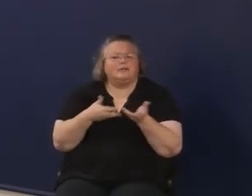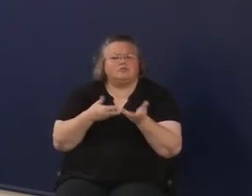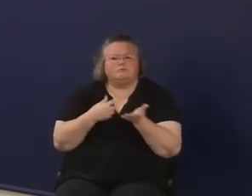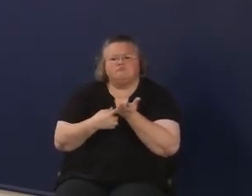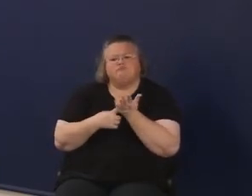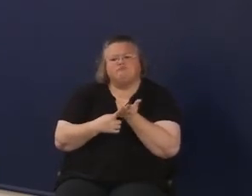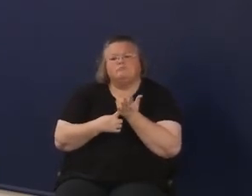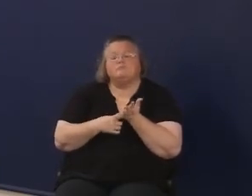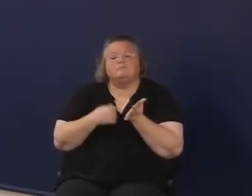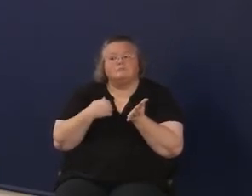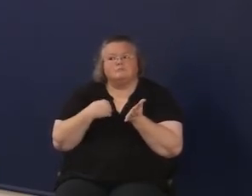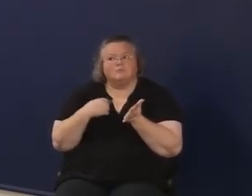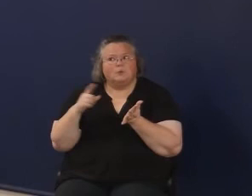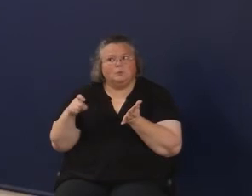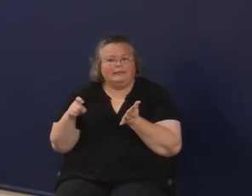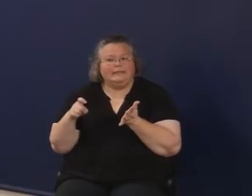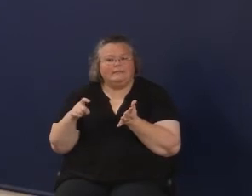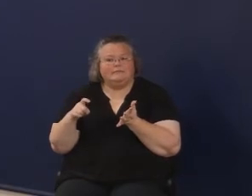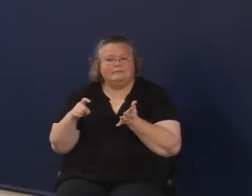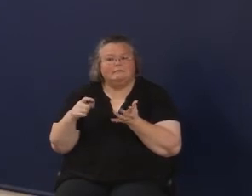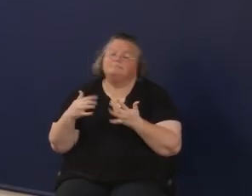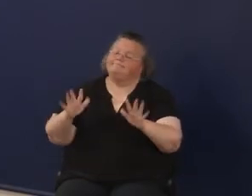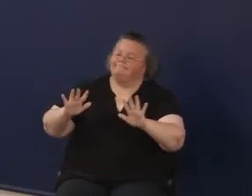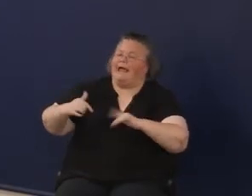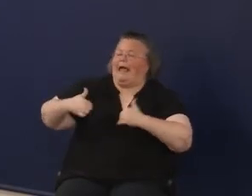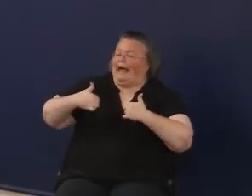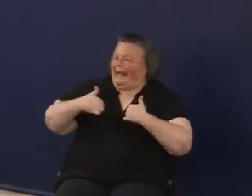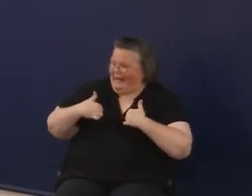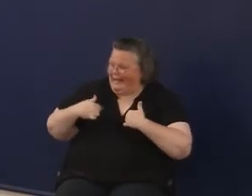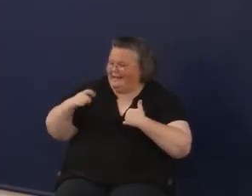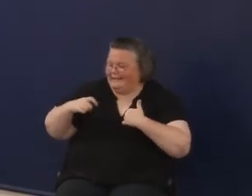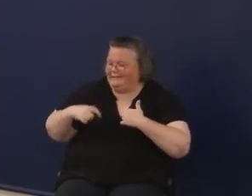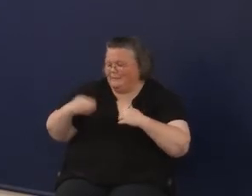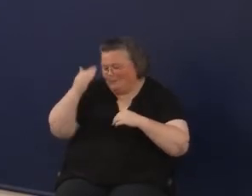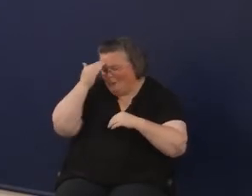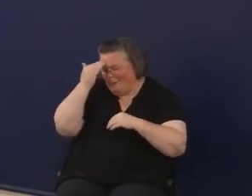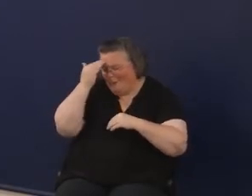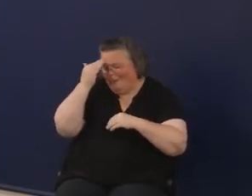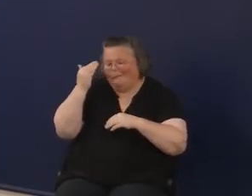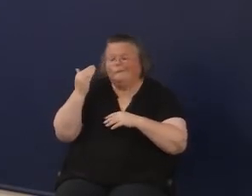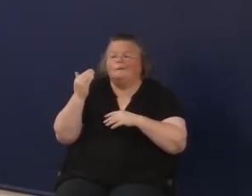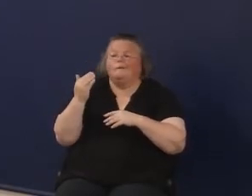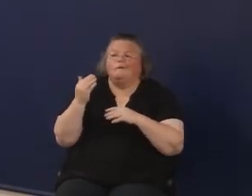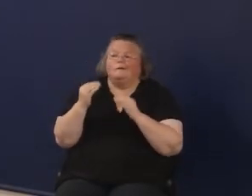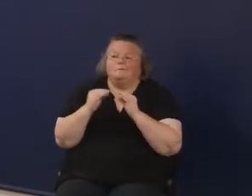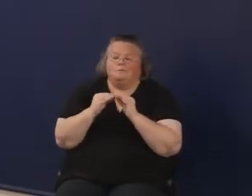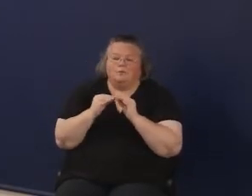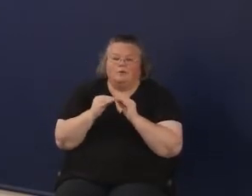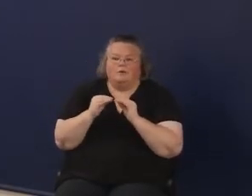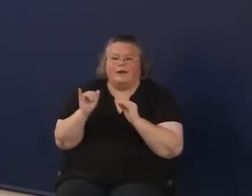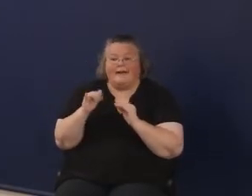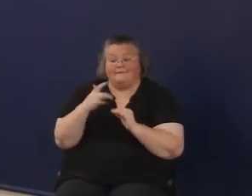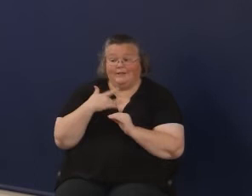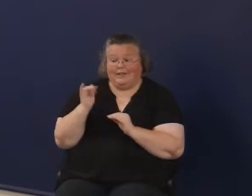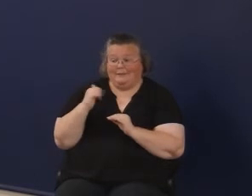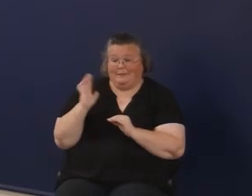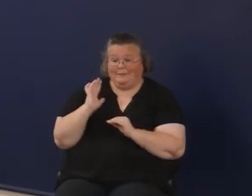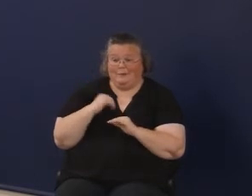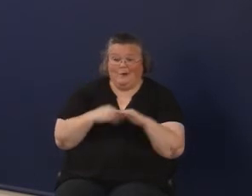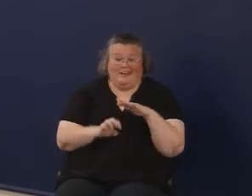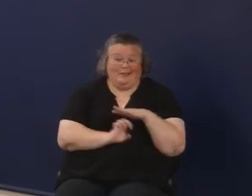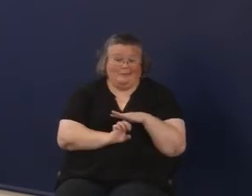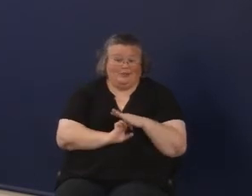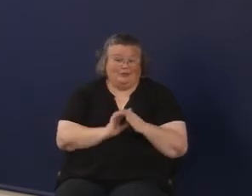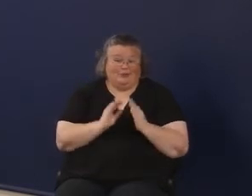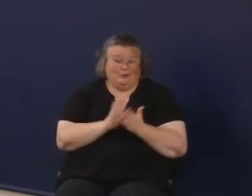I feel like I need to be more up to speed on. I feel like as a former elementary teacher,